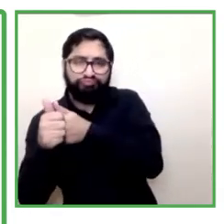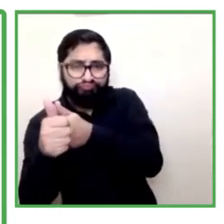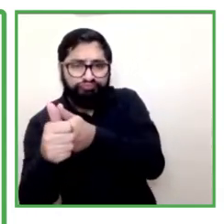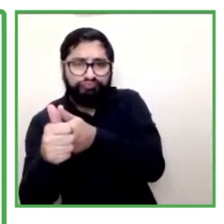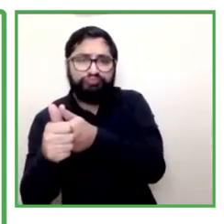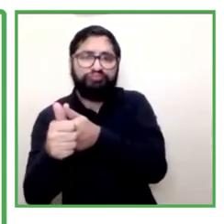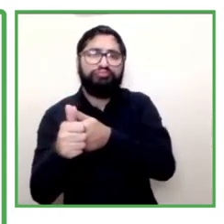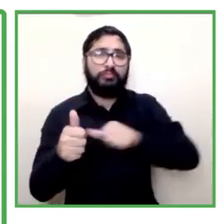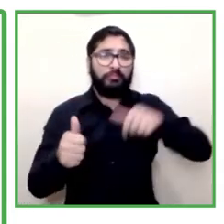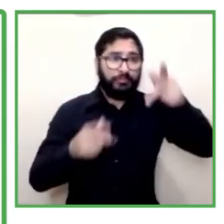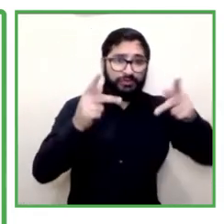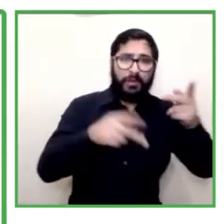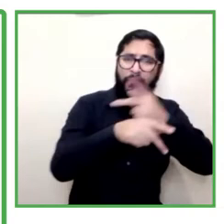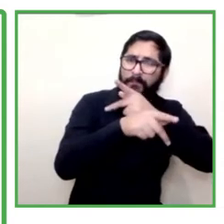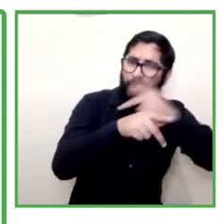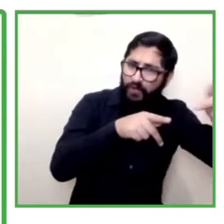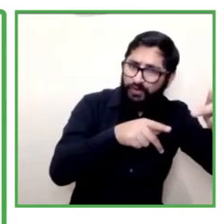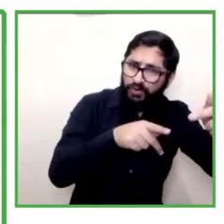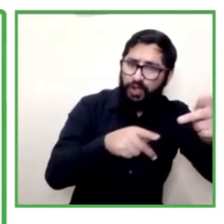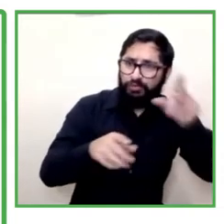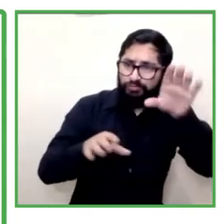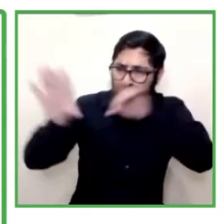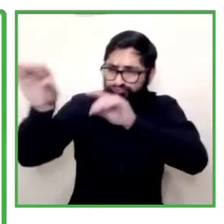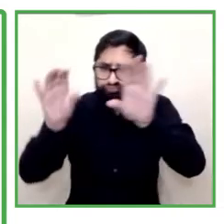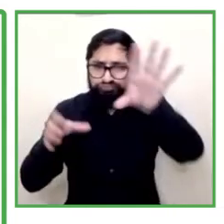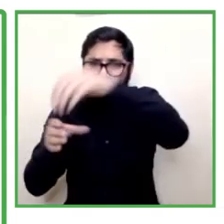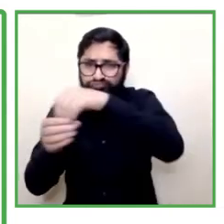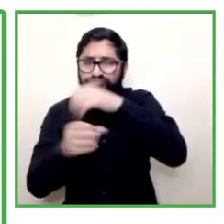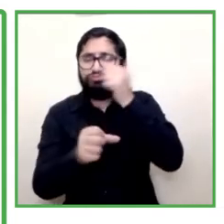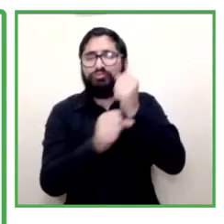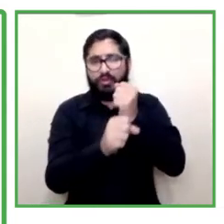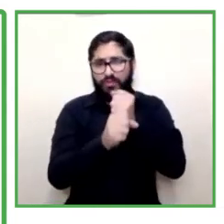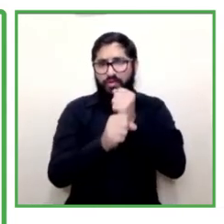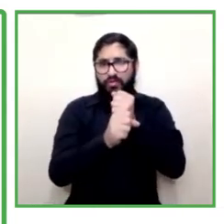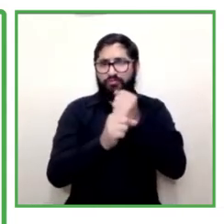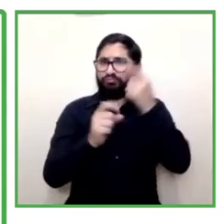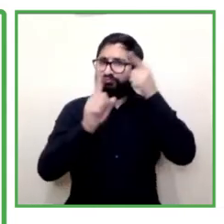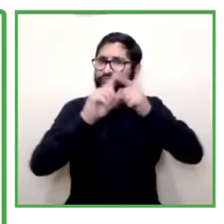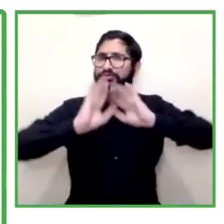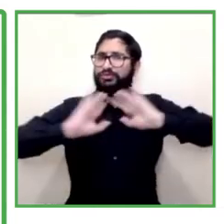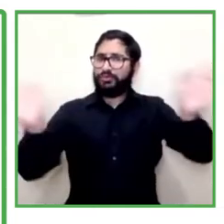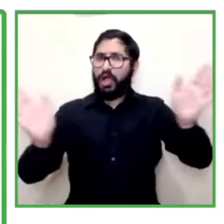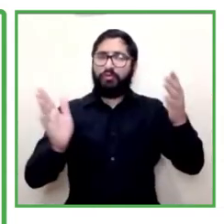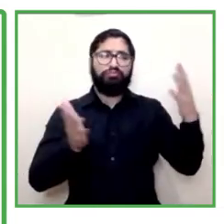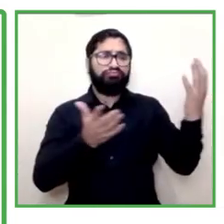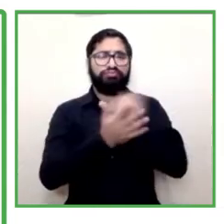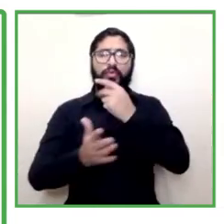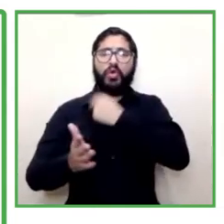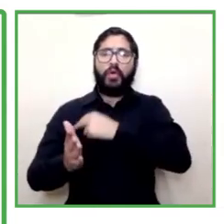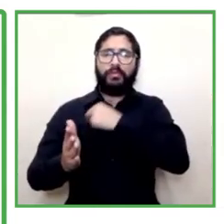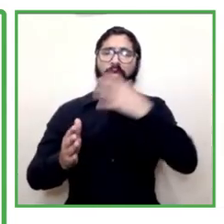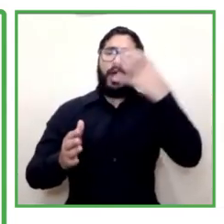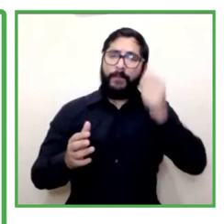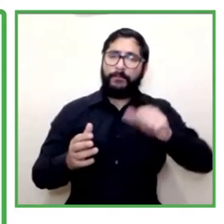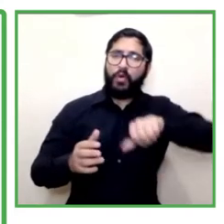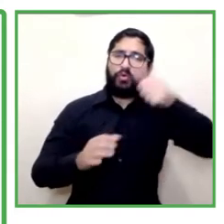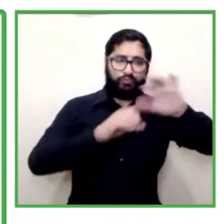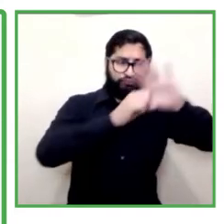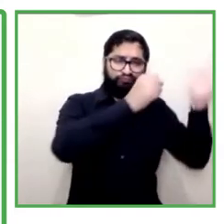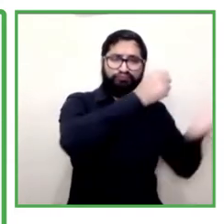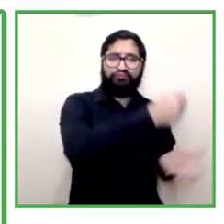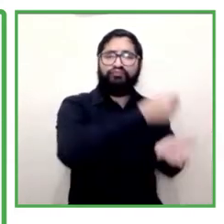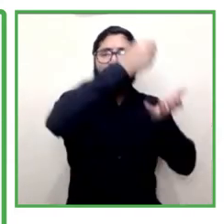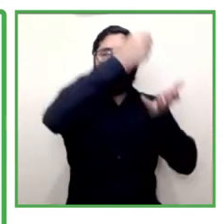counselors mobilize this purpose in this entity there's also a special budget that has